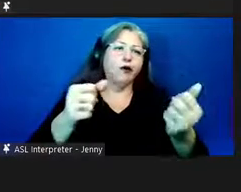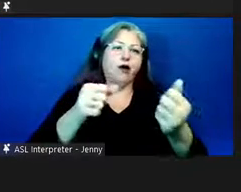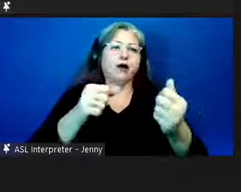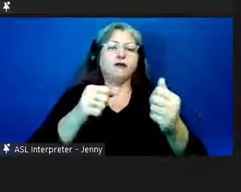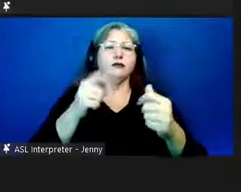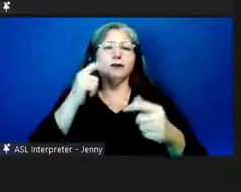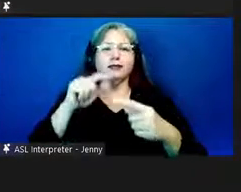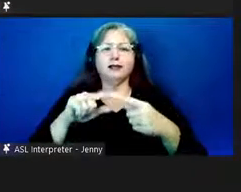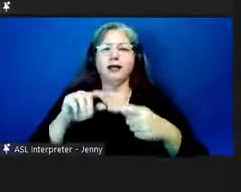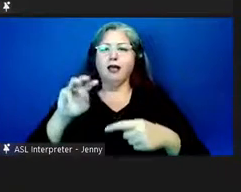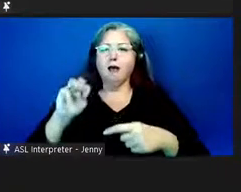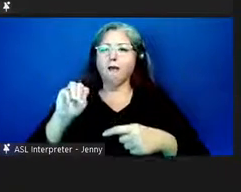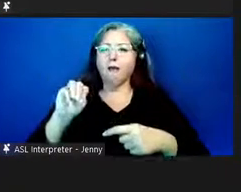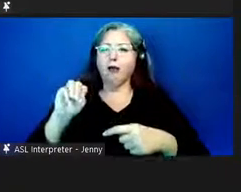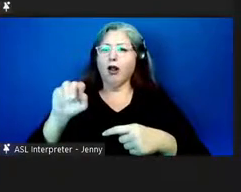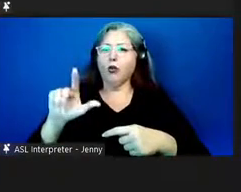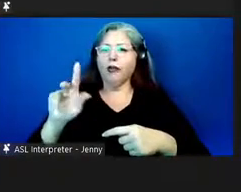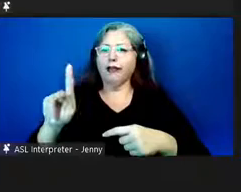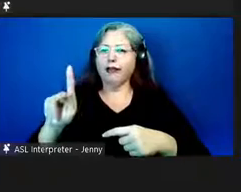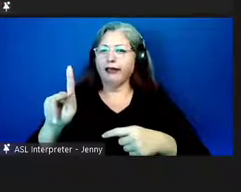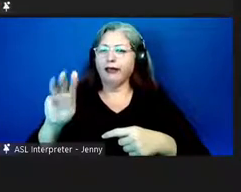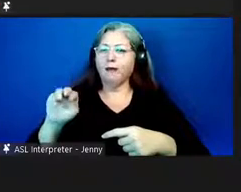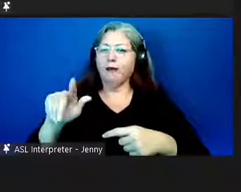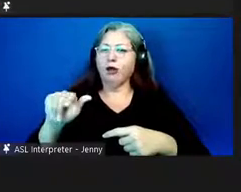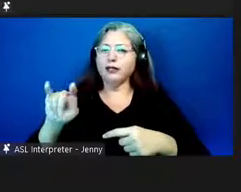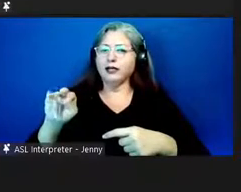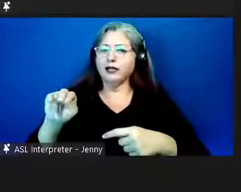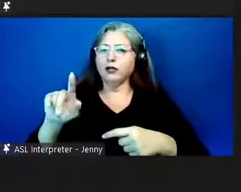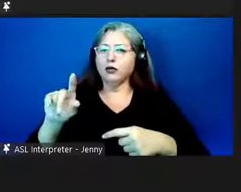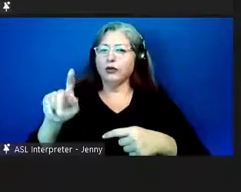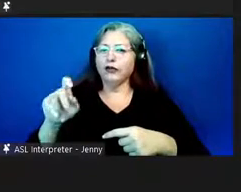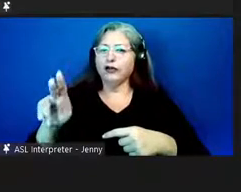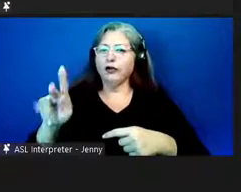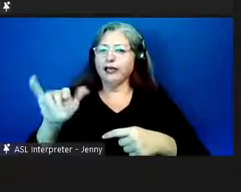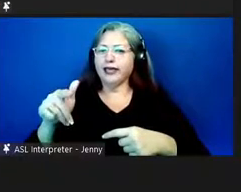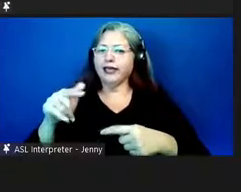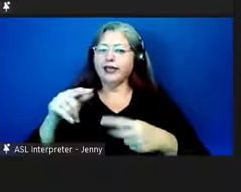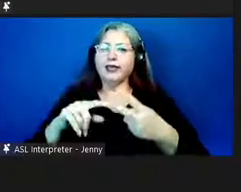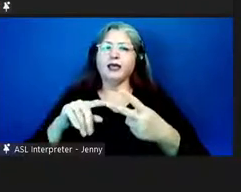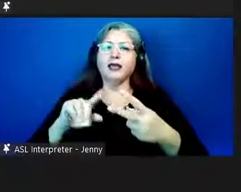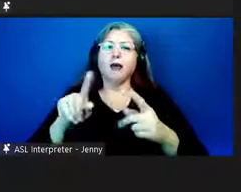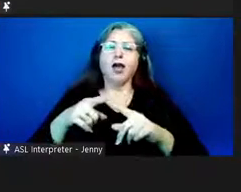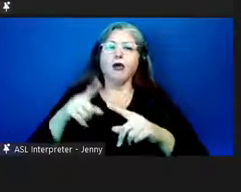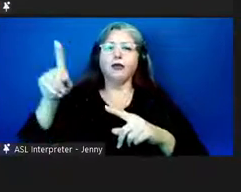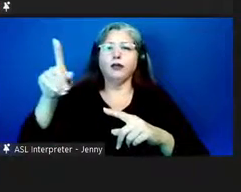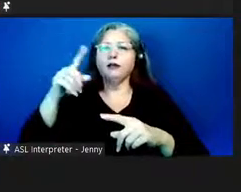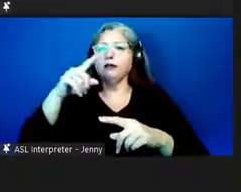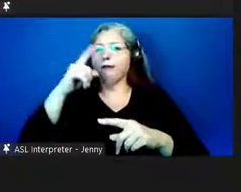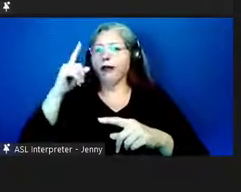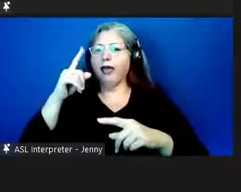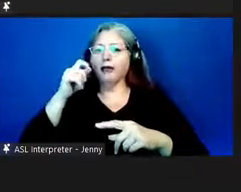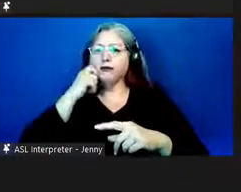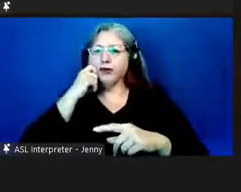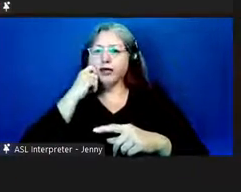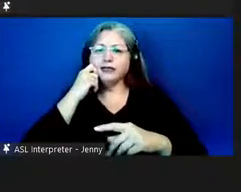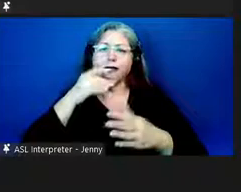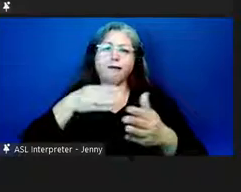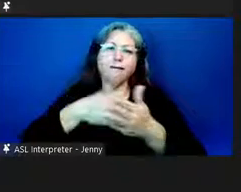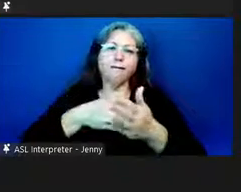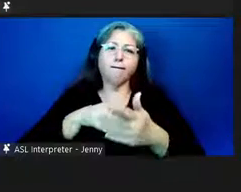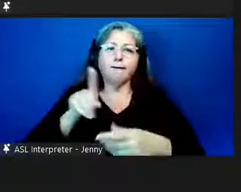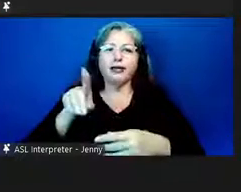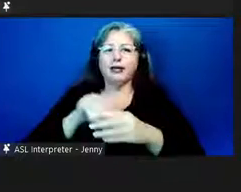martin luther king and the whole concern for the black movement and racism in the united